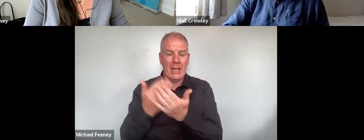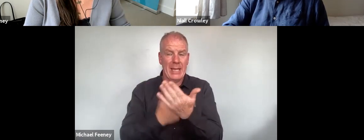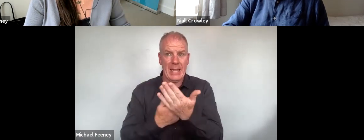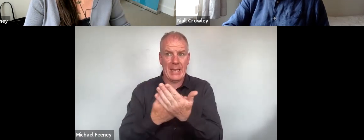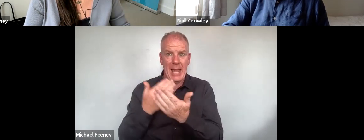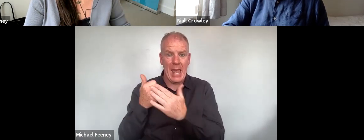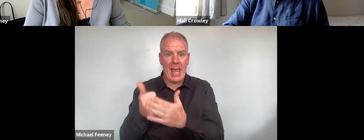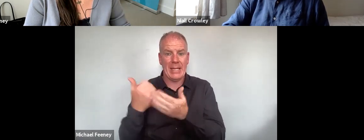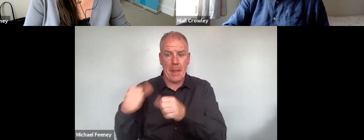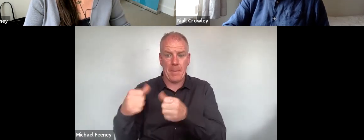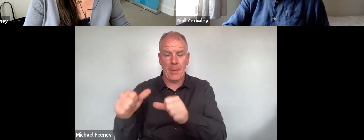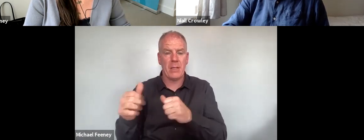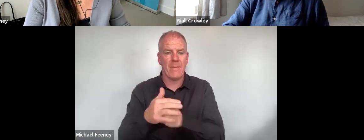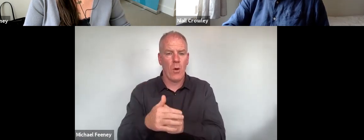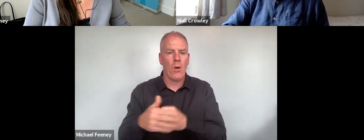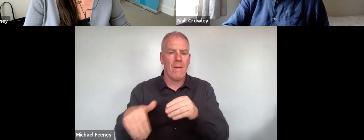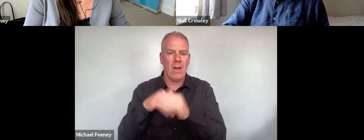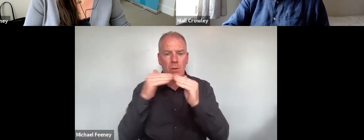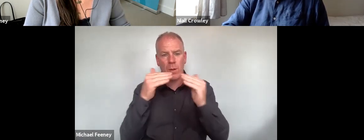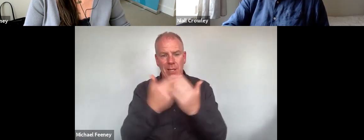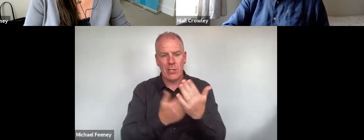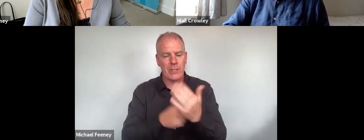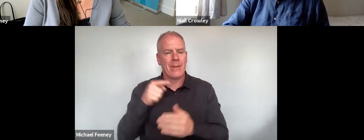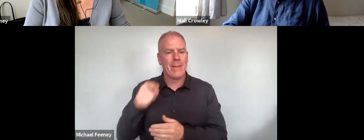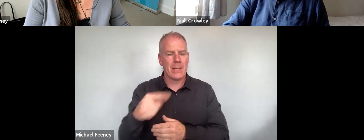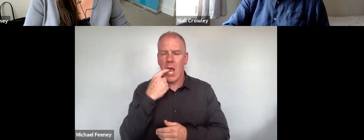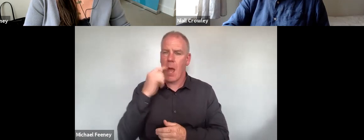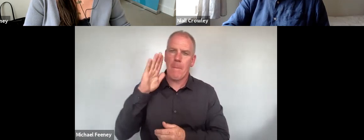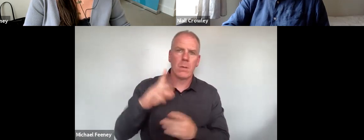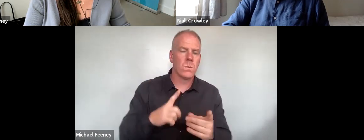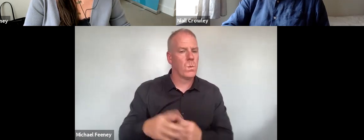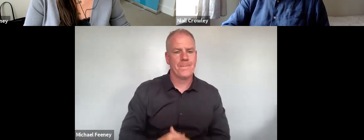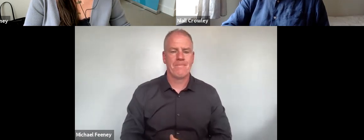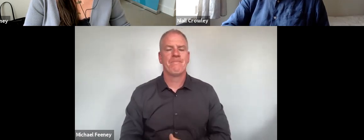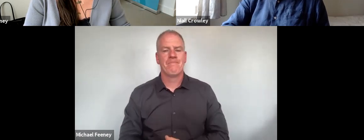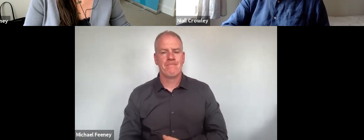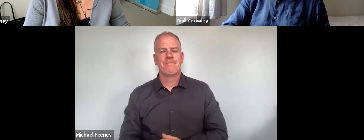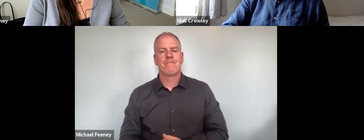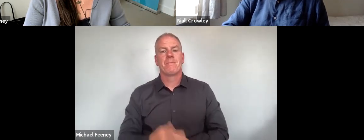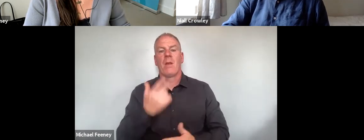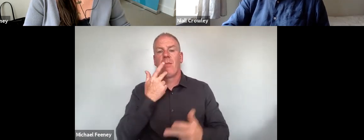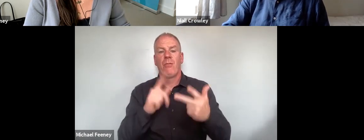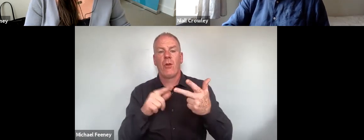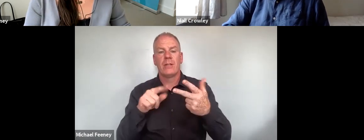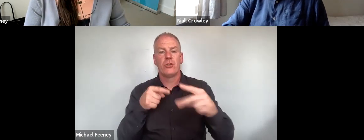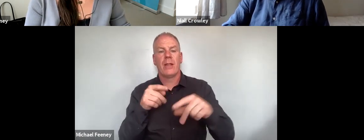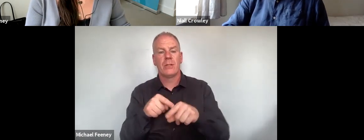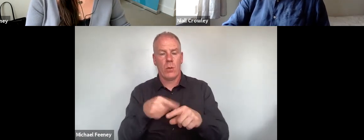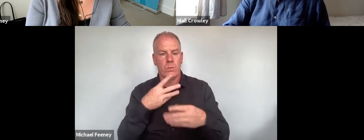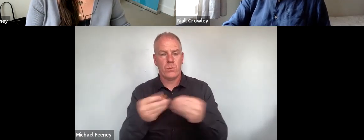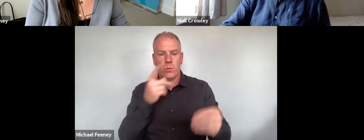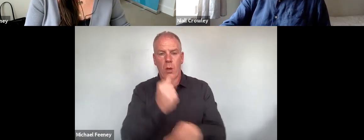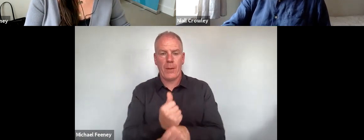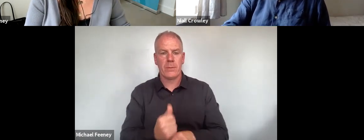implemented for claims under the equality legislation becomes an absolute imperative. Third and final area of challenge I will address